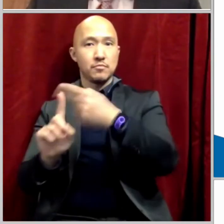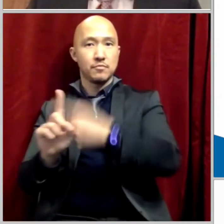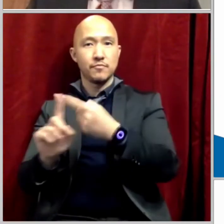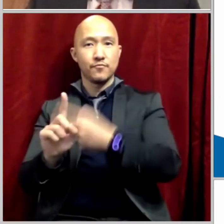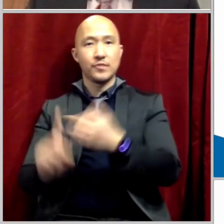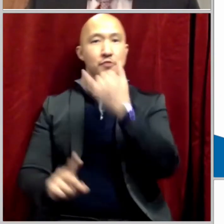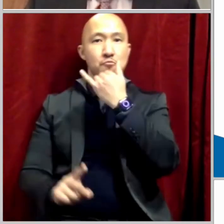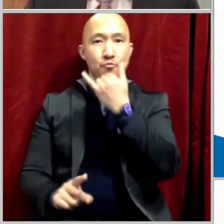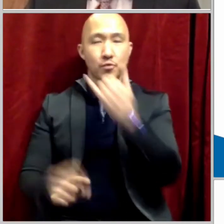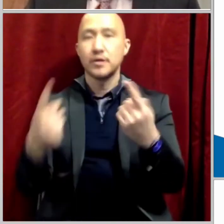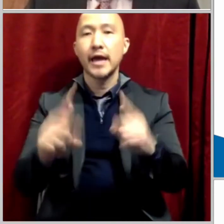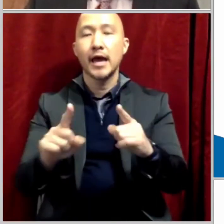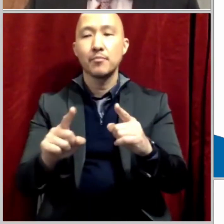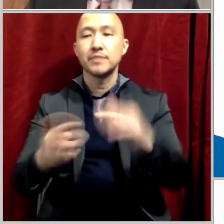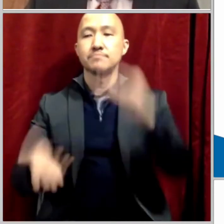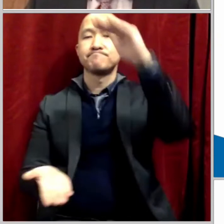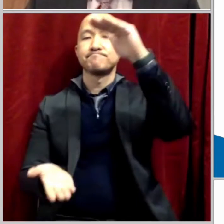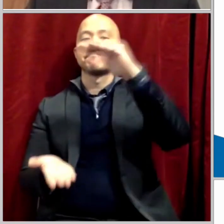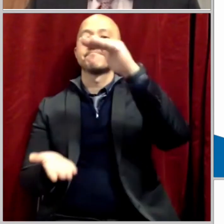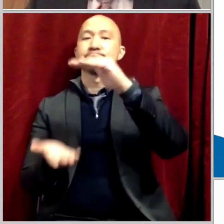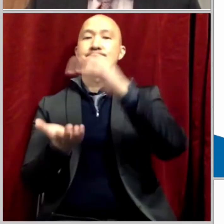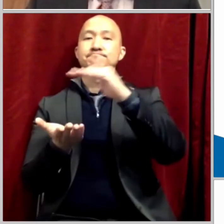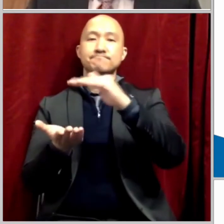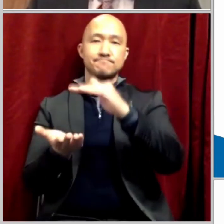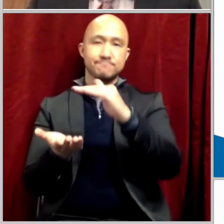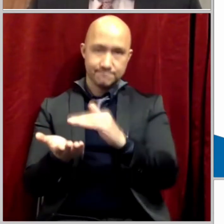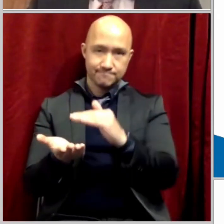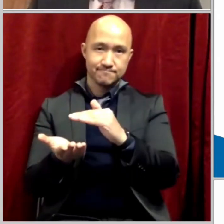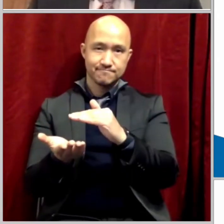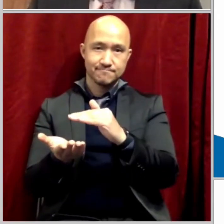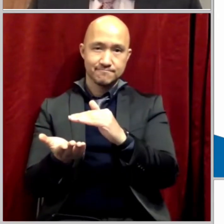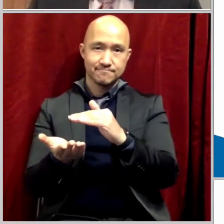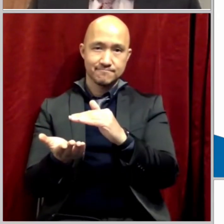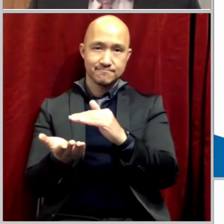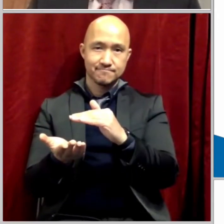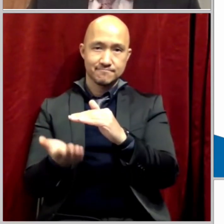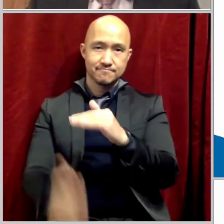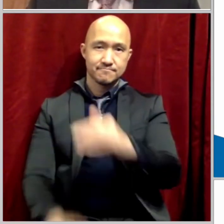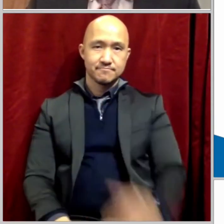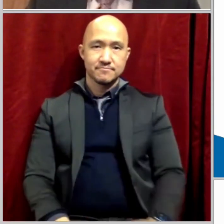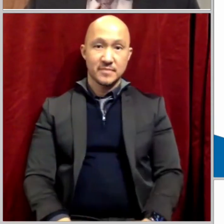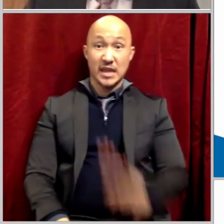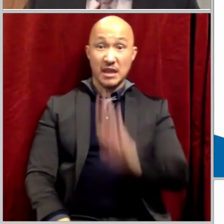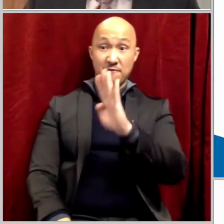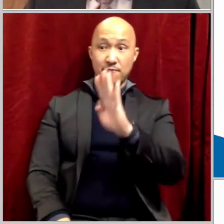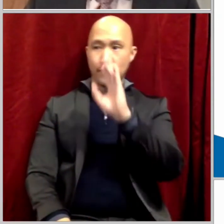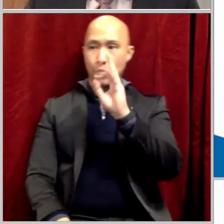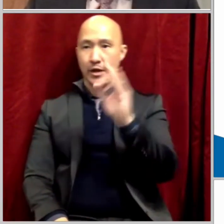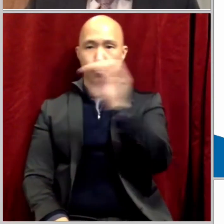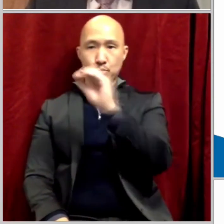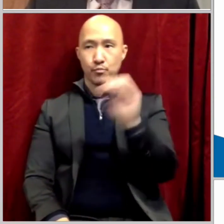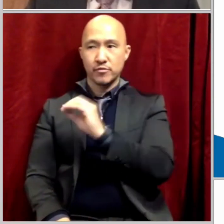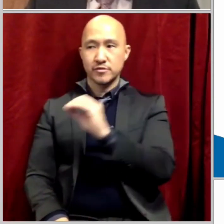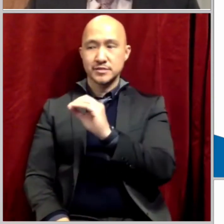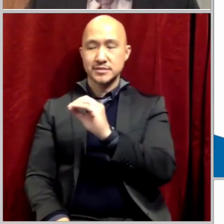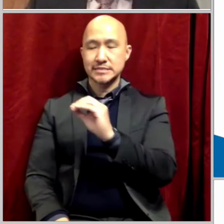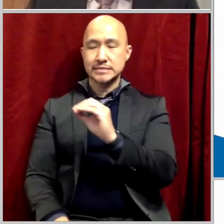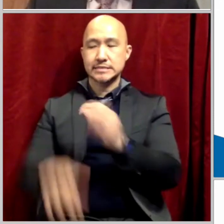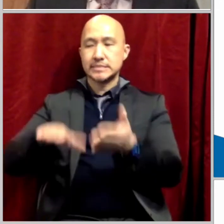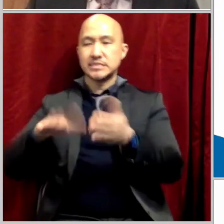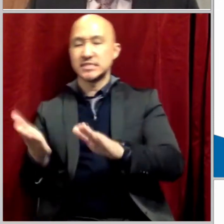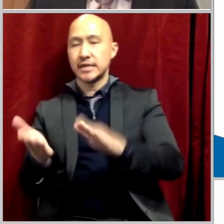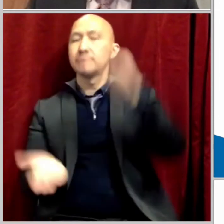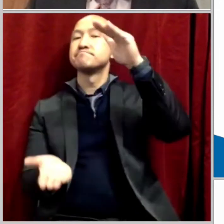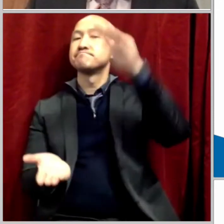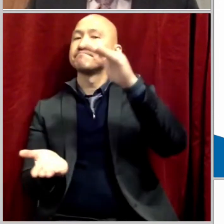35% of major complications and 47% in deaths. So what an amazing difference that was